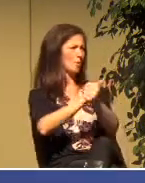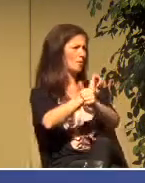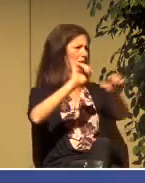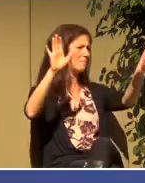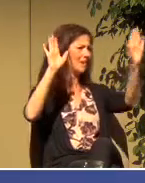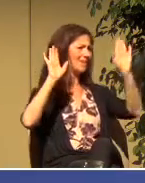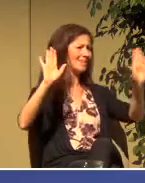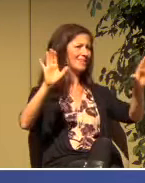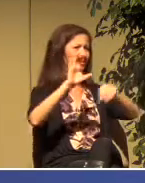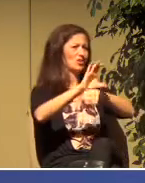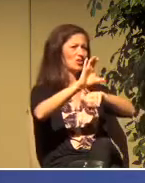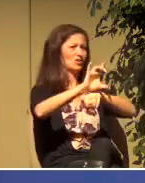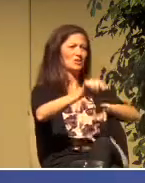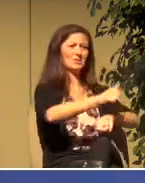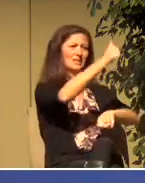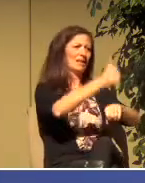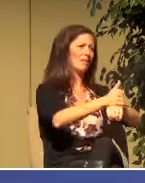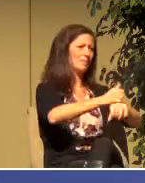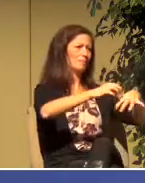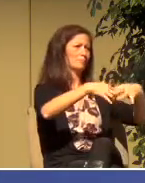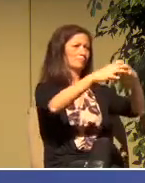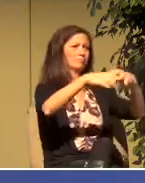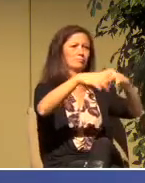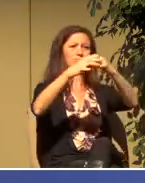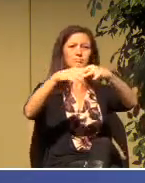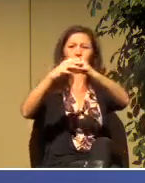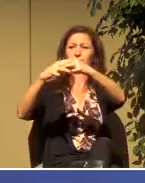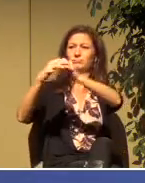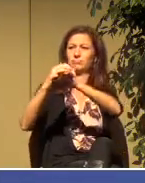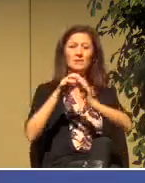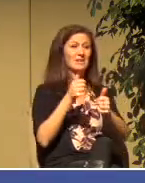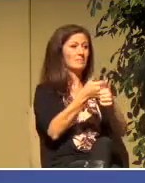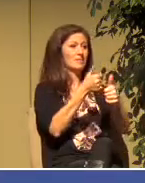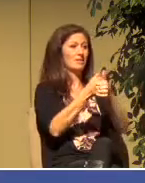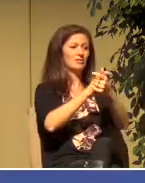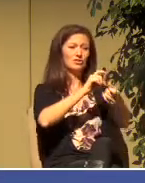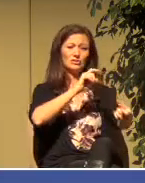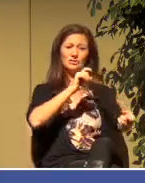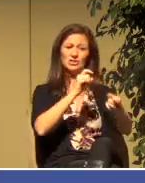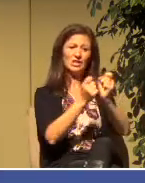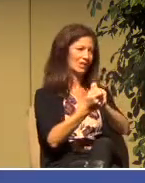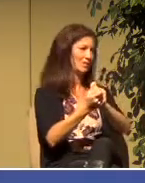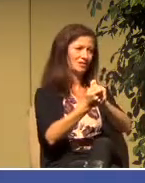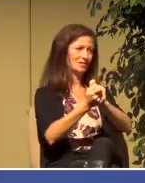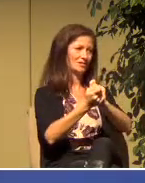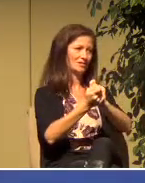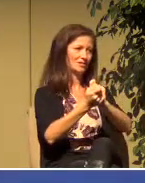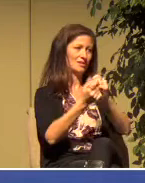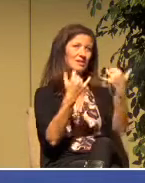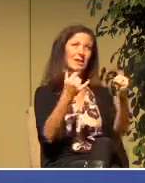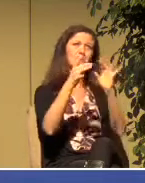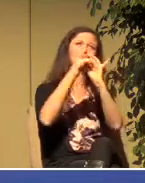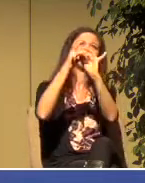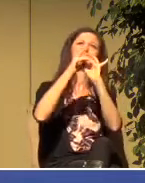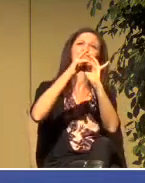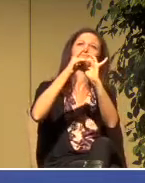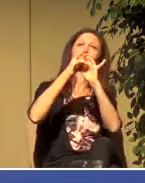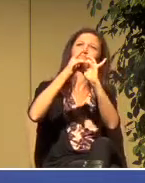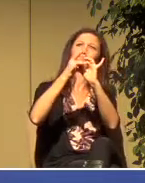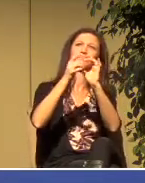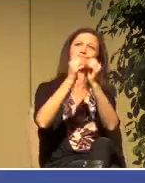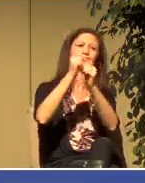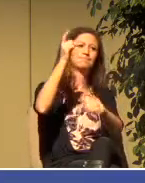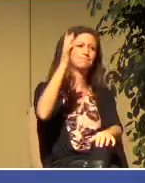Who then is changed, who is transformed, who is so in tune with God that he steps